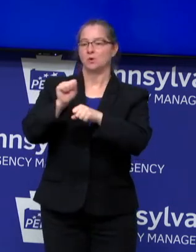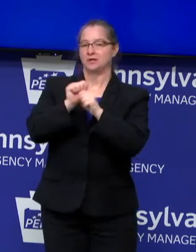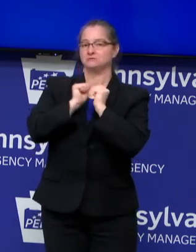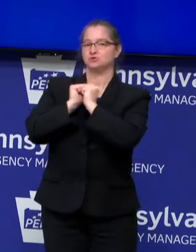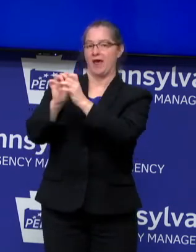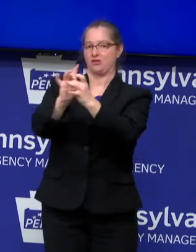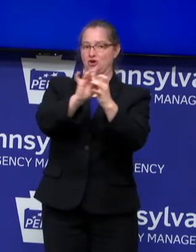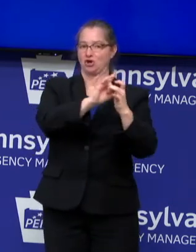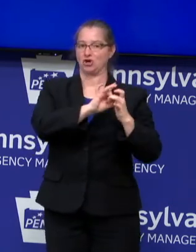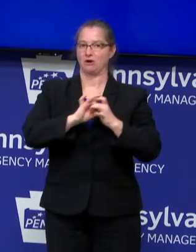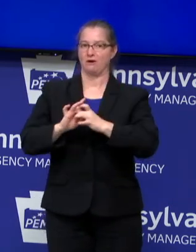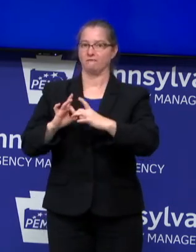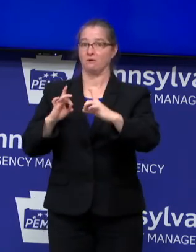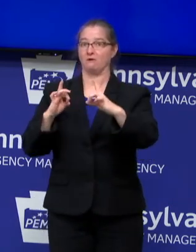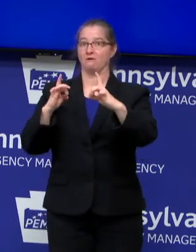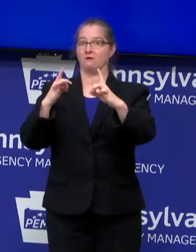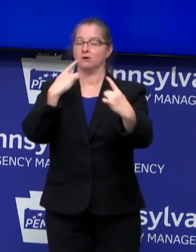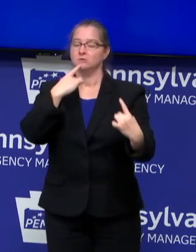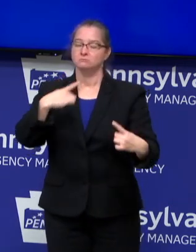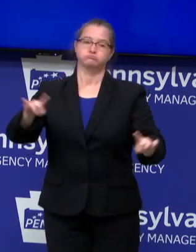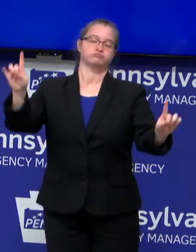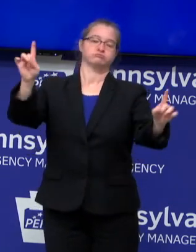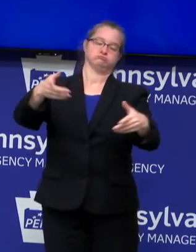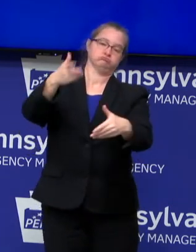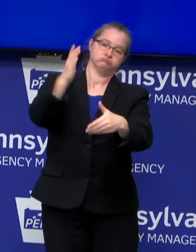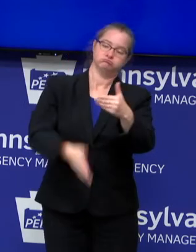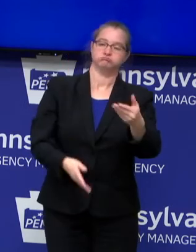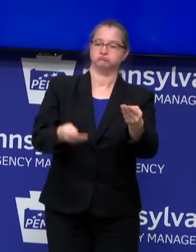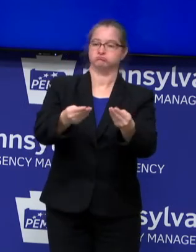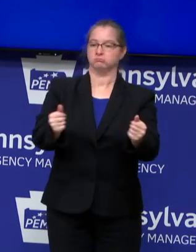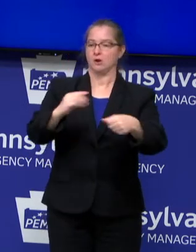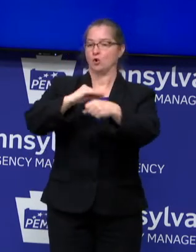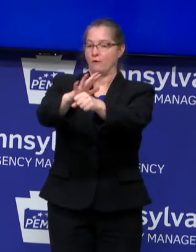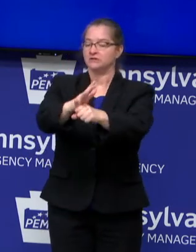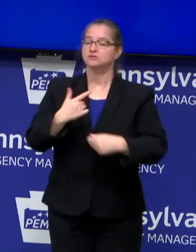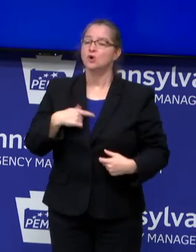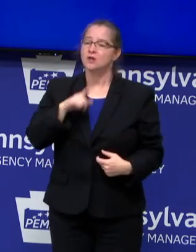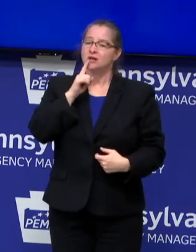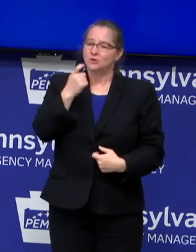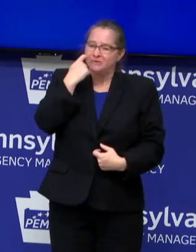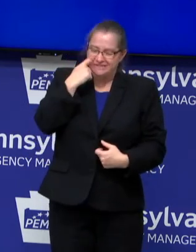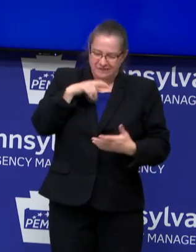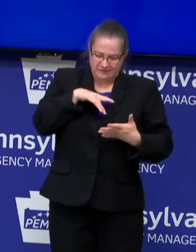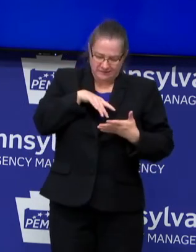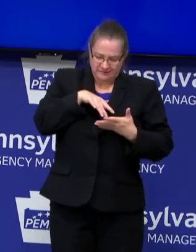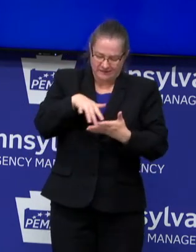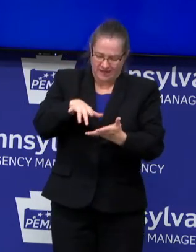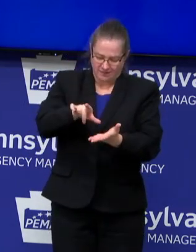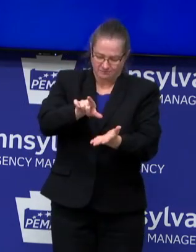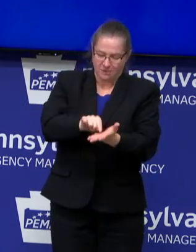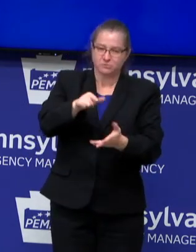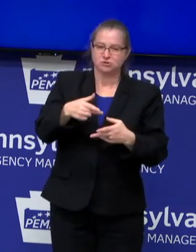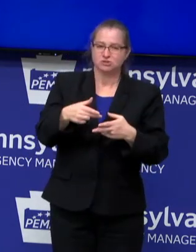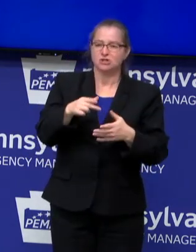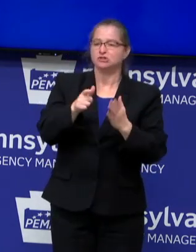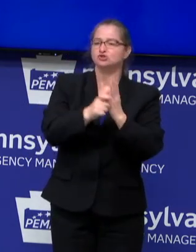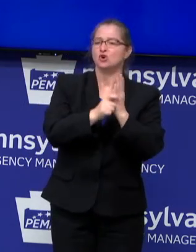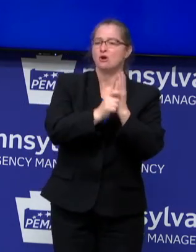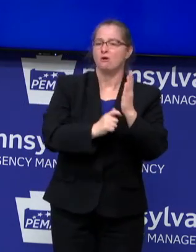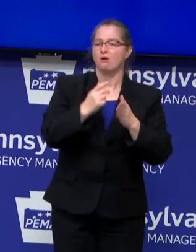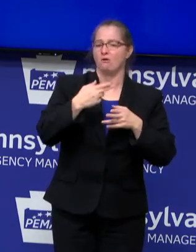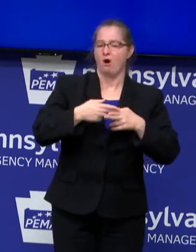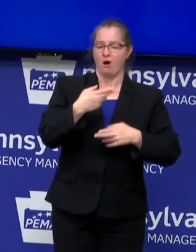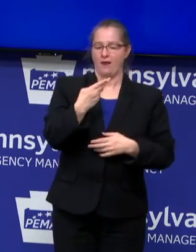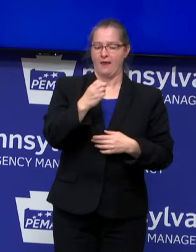future, and it's going to get here sooner. A study recently published in the journal called Health Affairs demonstrates that a